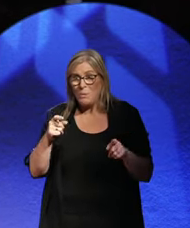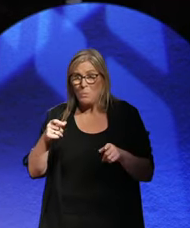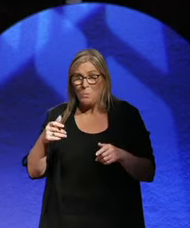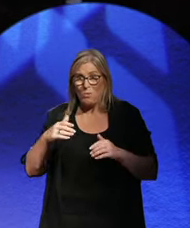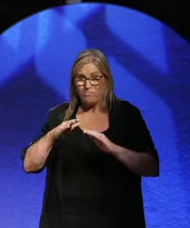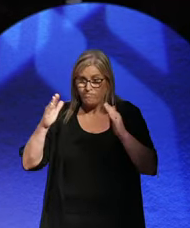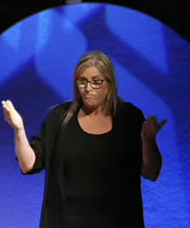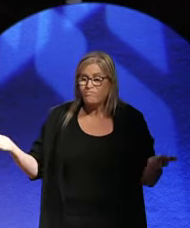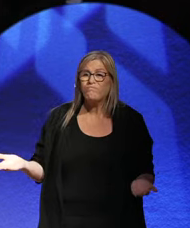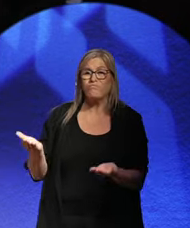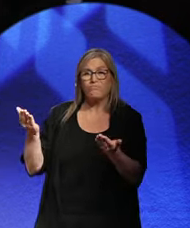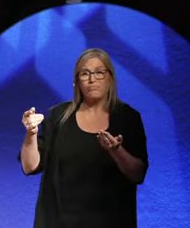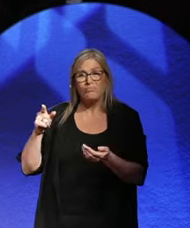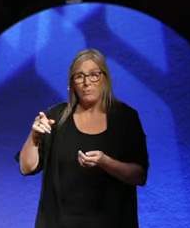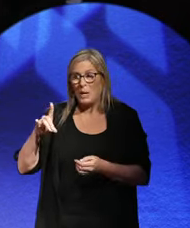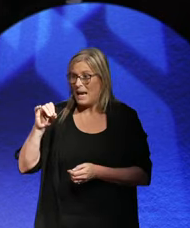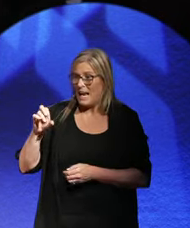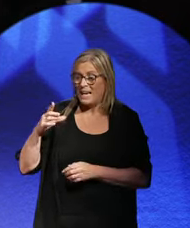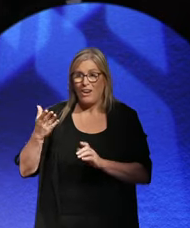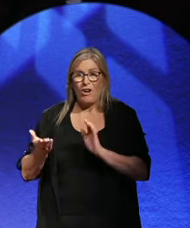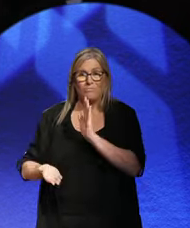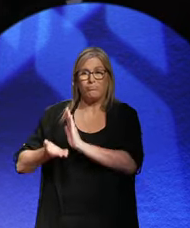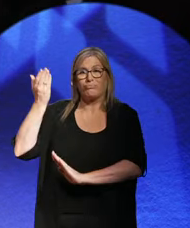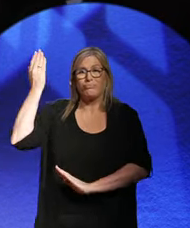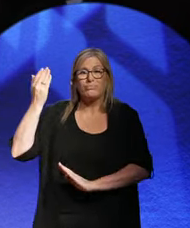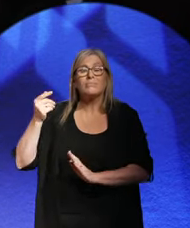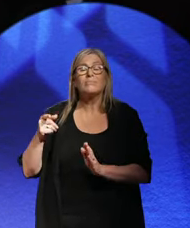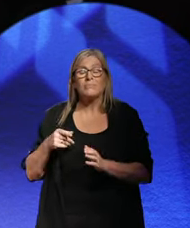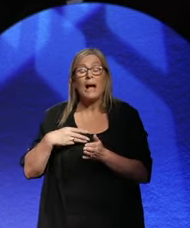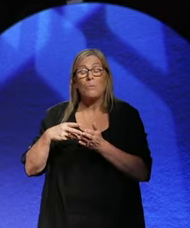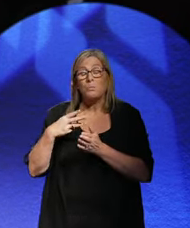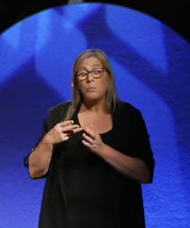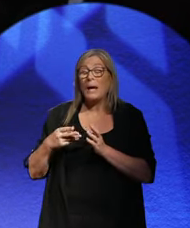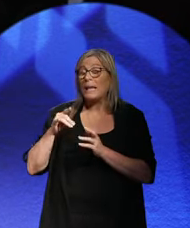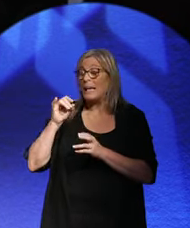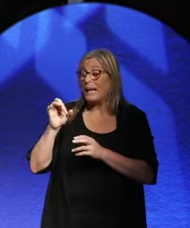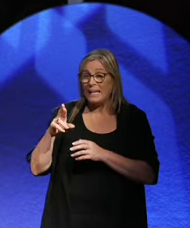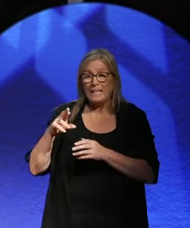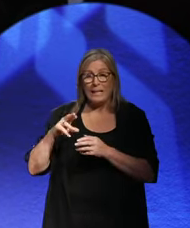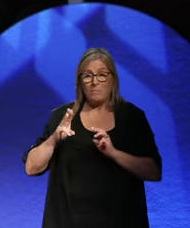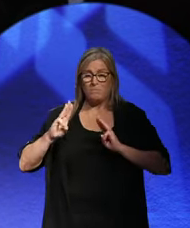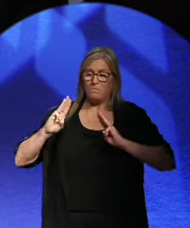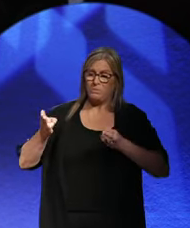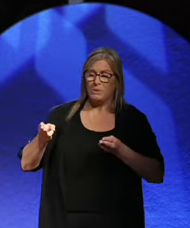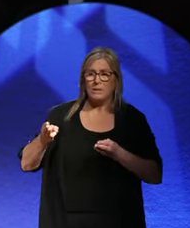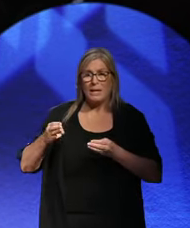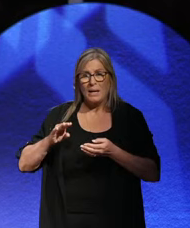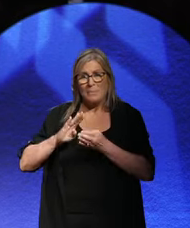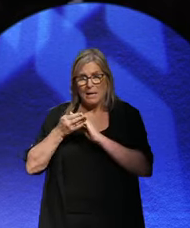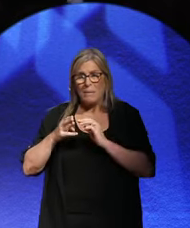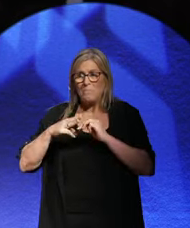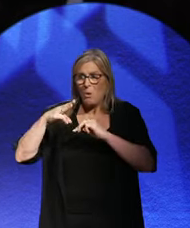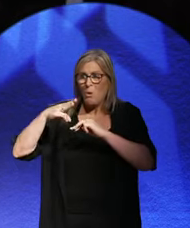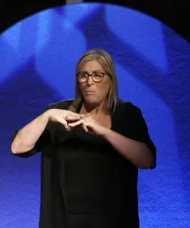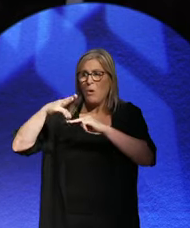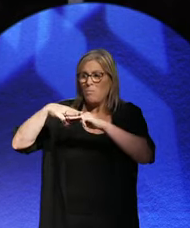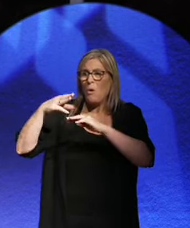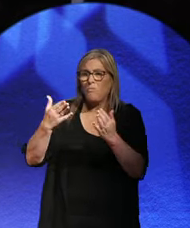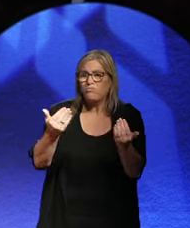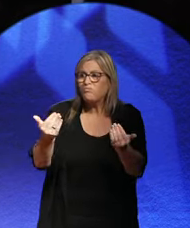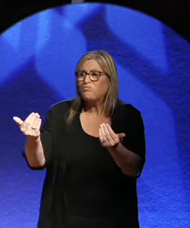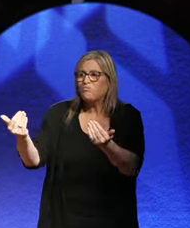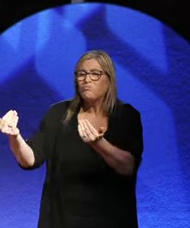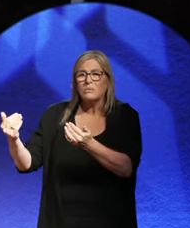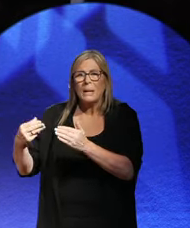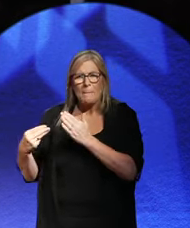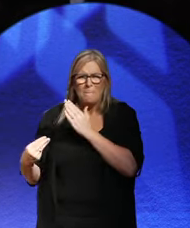here to bring Hitler to power. And as we know, when Hitler got to power, he got more and more enablers, didn't he? He brought over